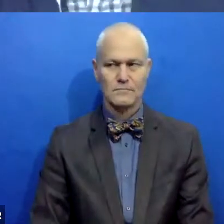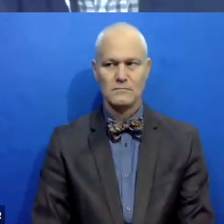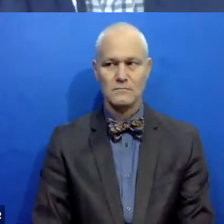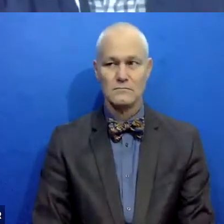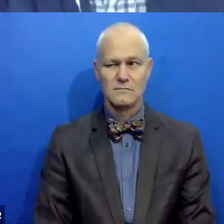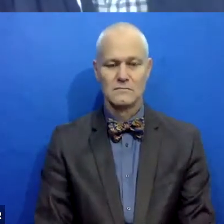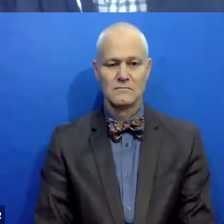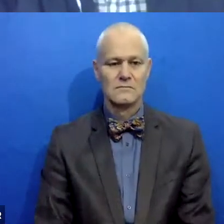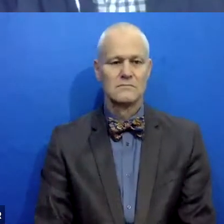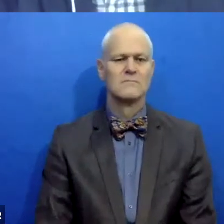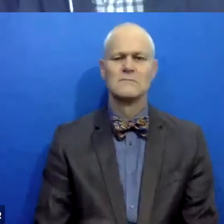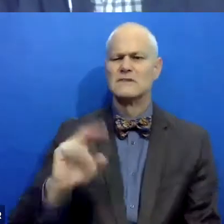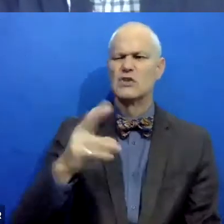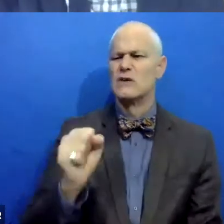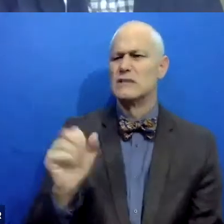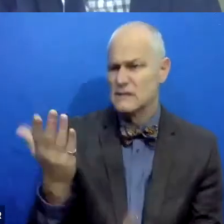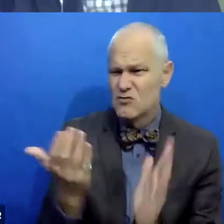Alparna, can you repeat the question please?